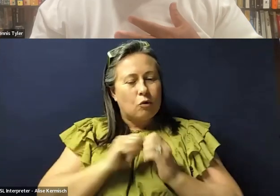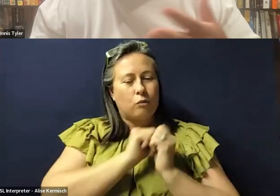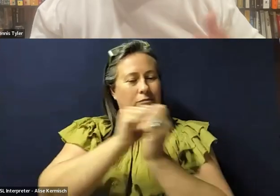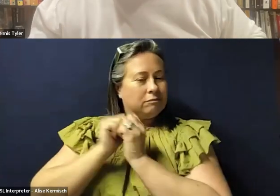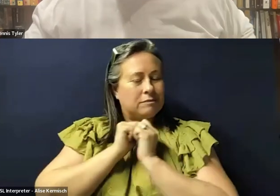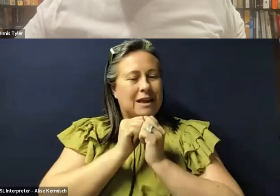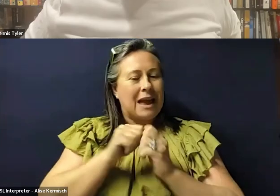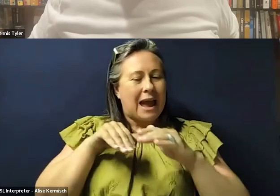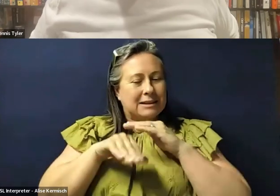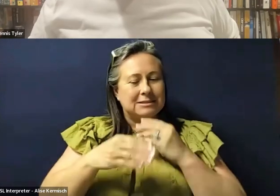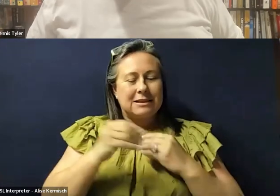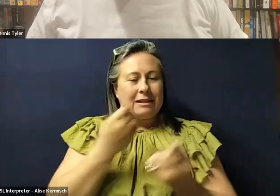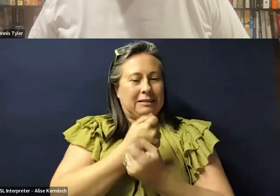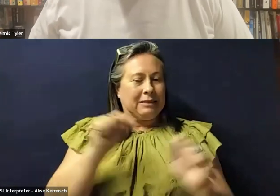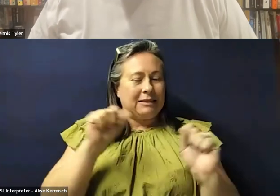liberation.